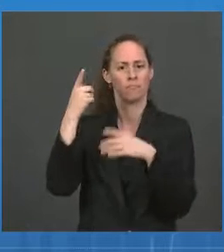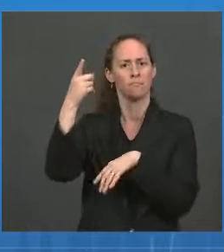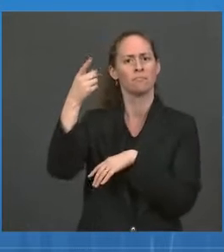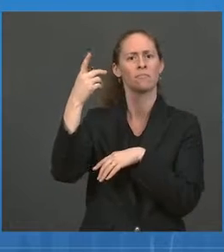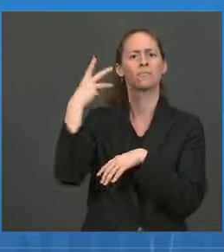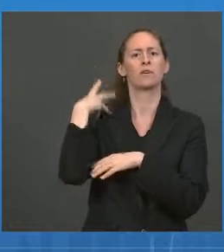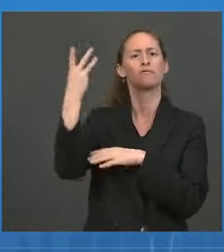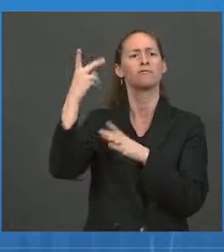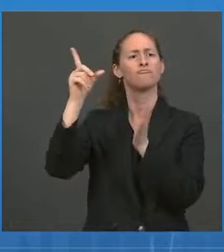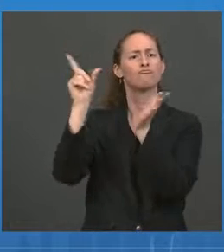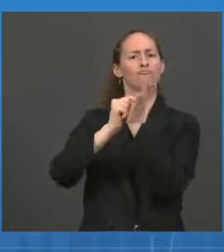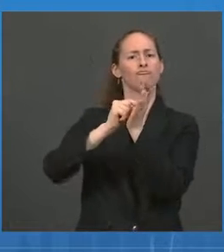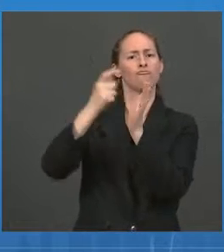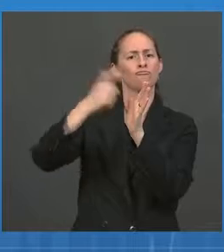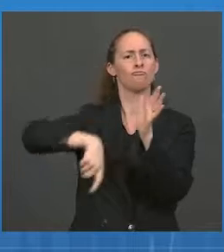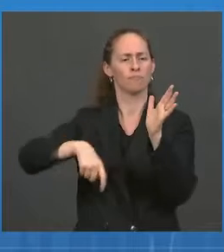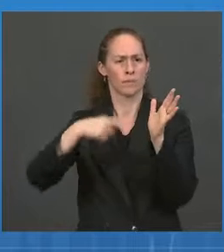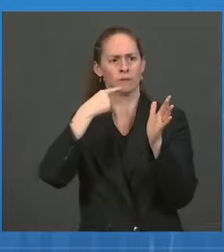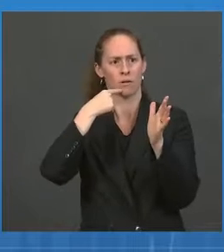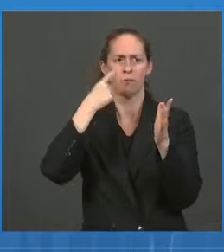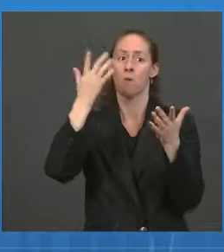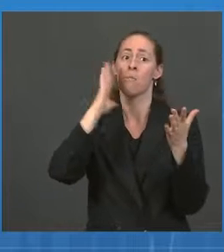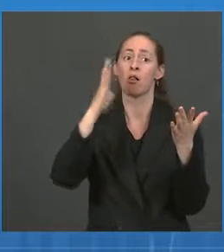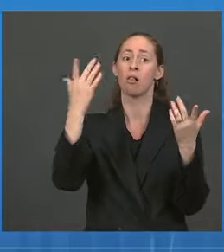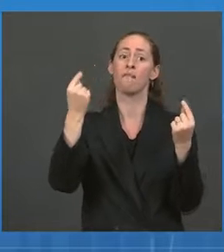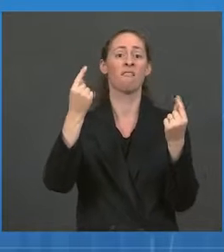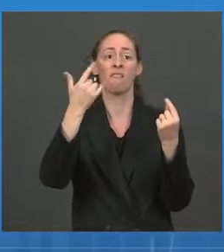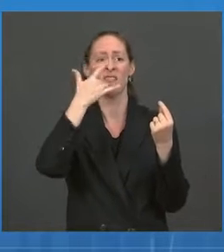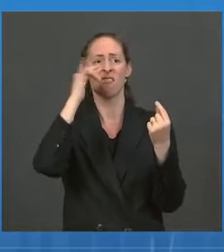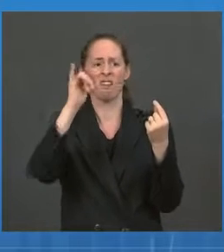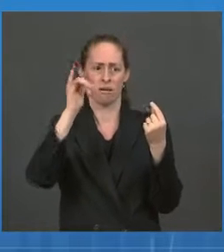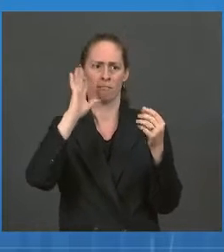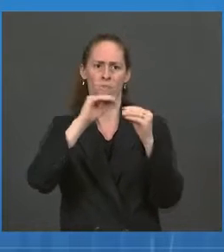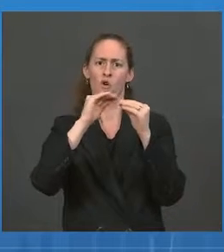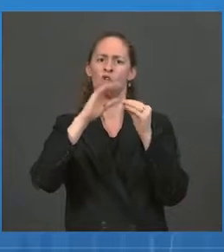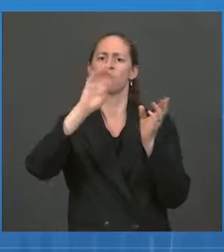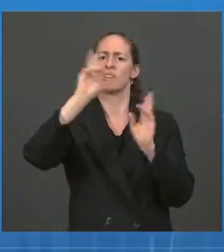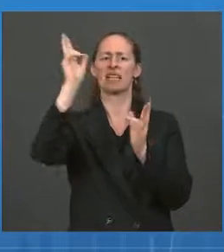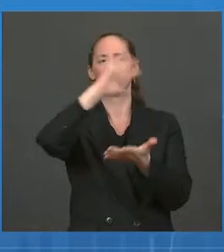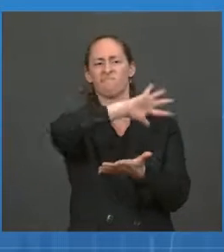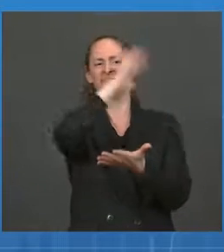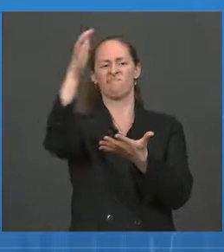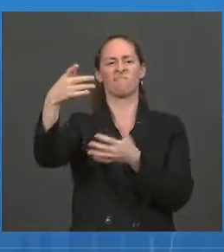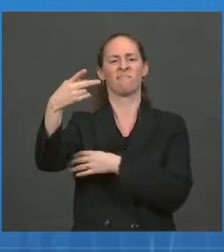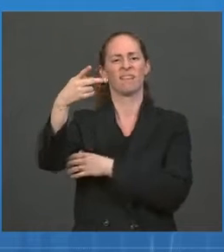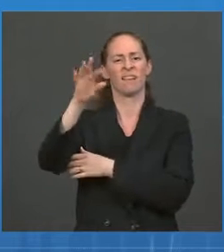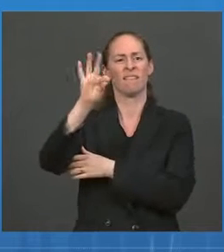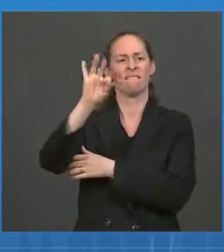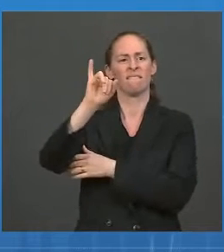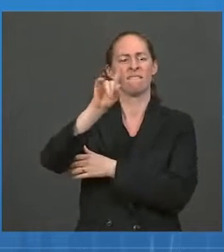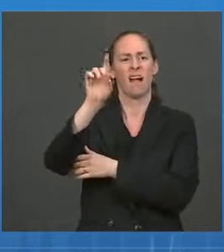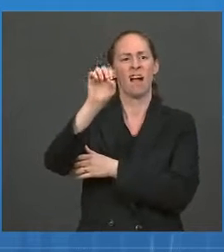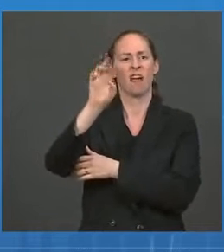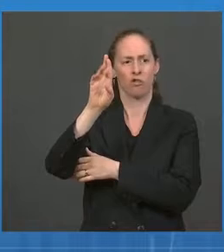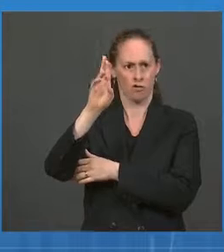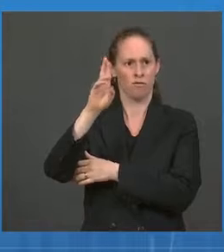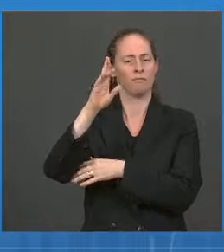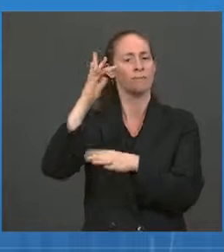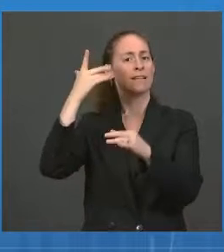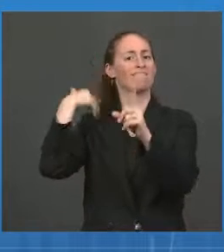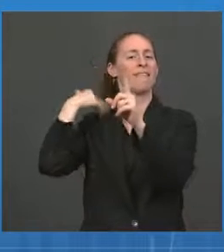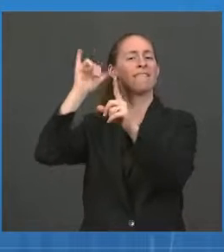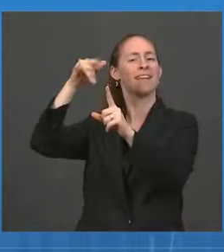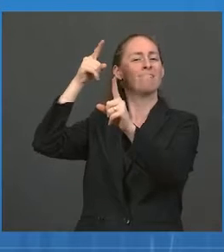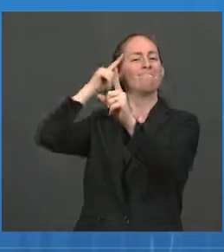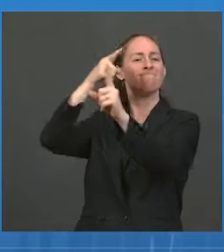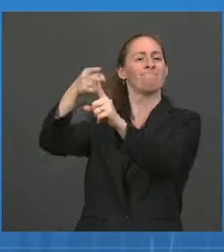doses for the purposes of international donation towards that one billion target that will reportedly be set. Are you able